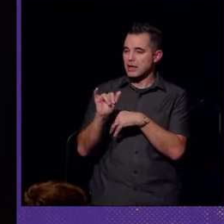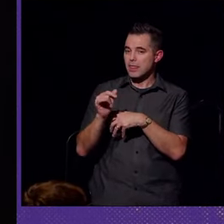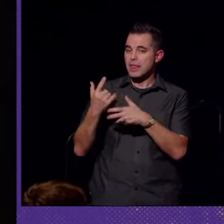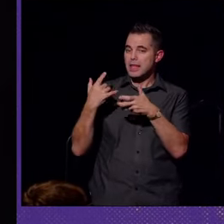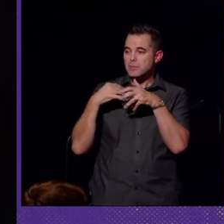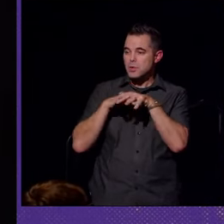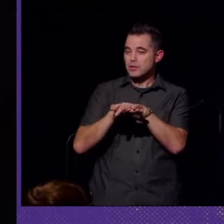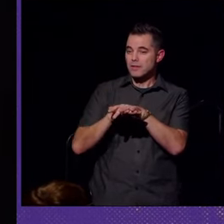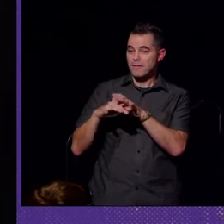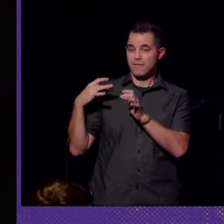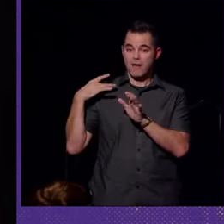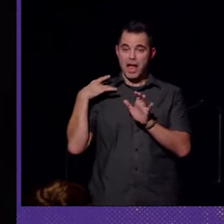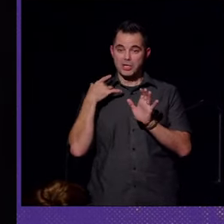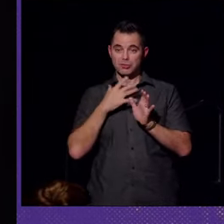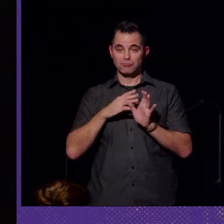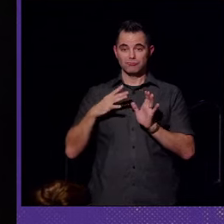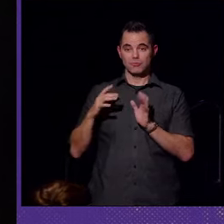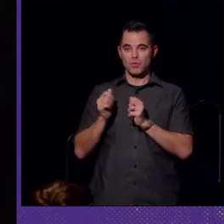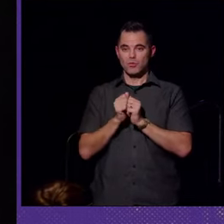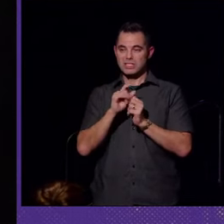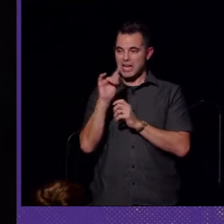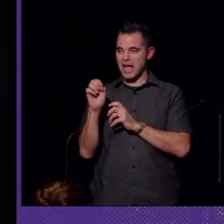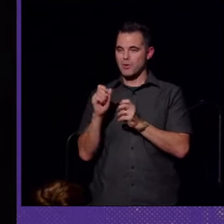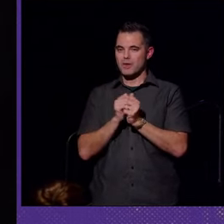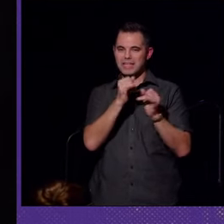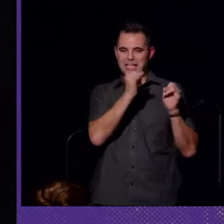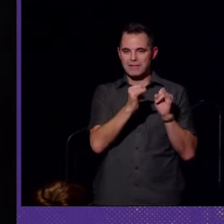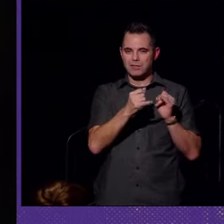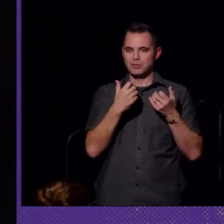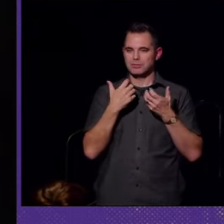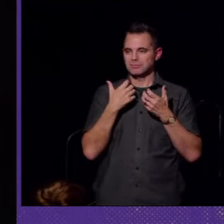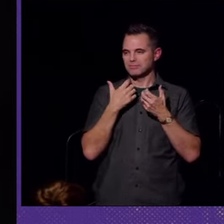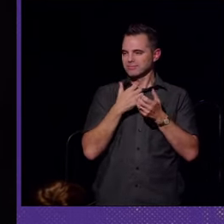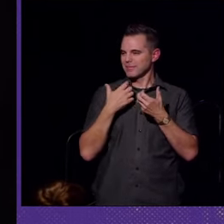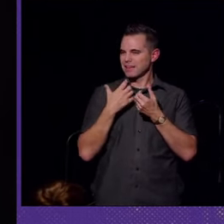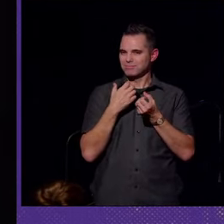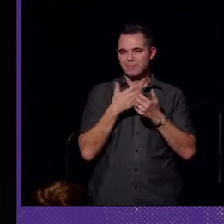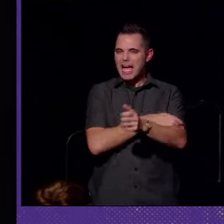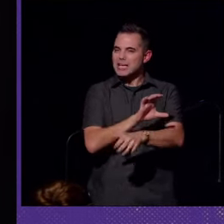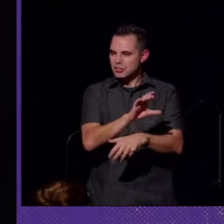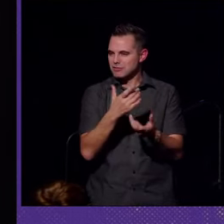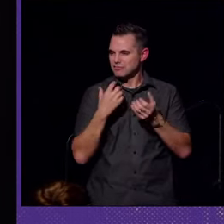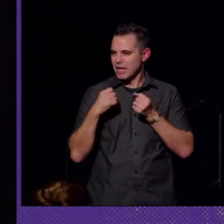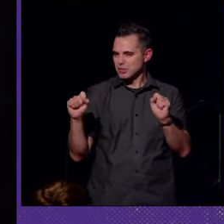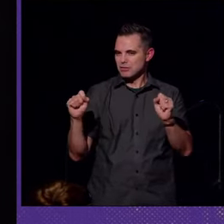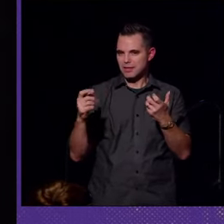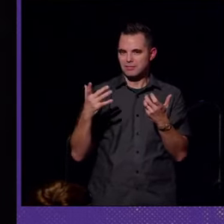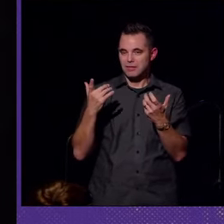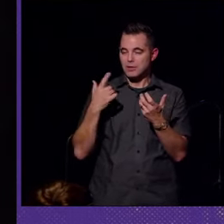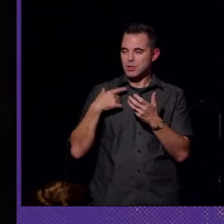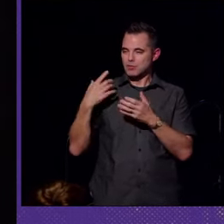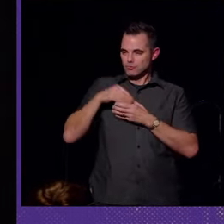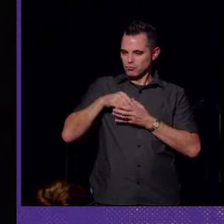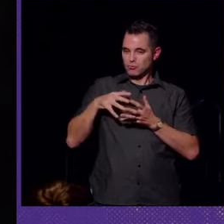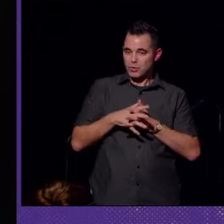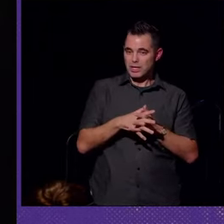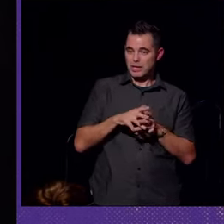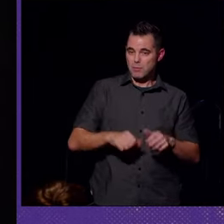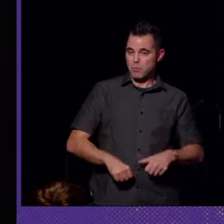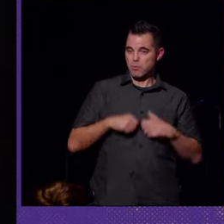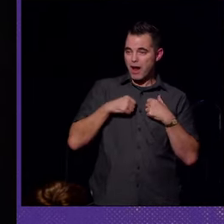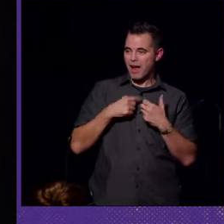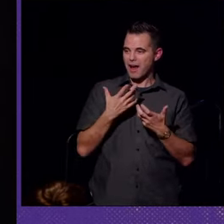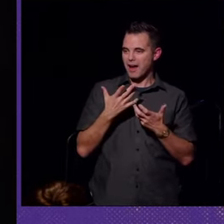merges fashion and style with individual agency. That's something that can be rooted in pride and provide